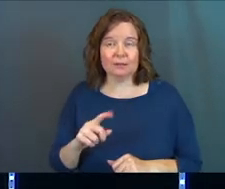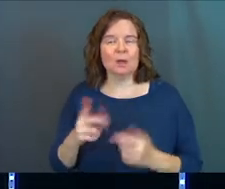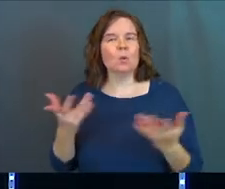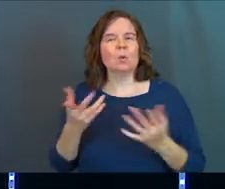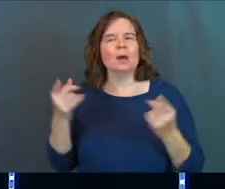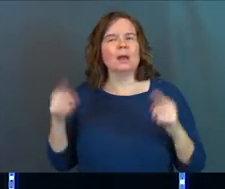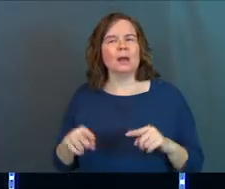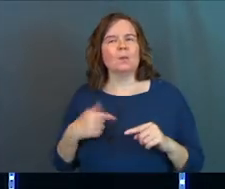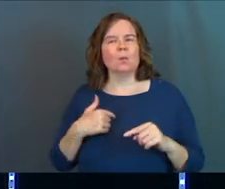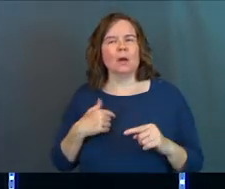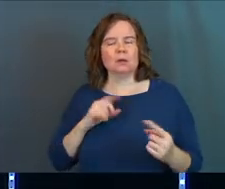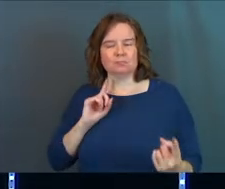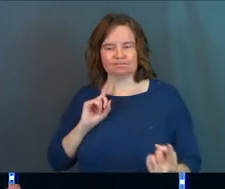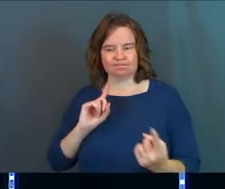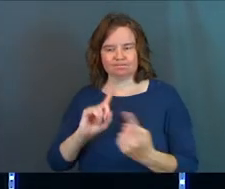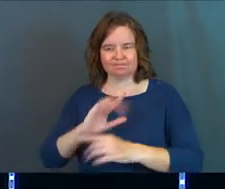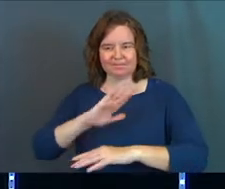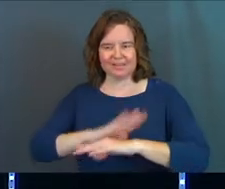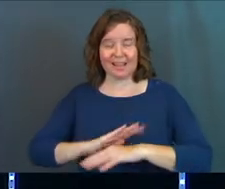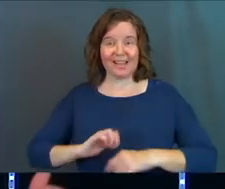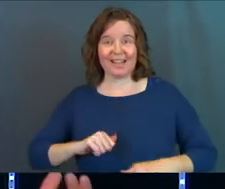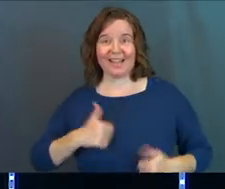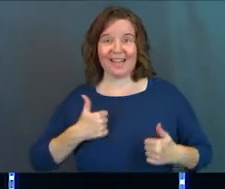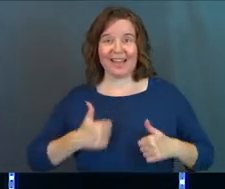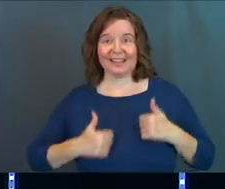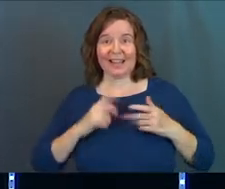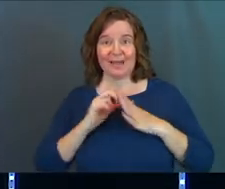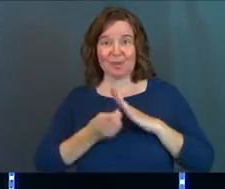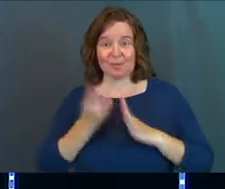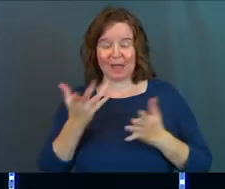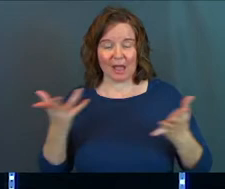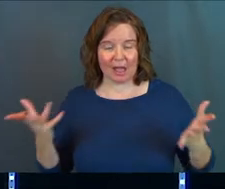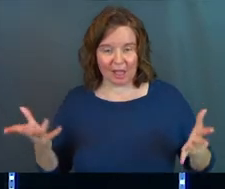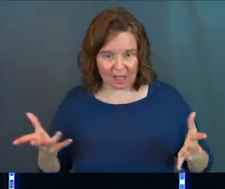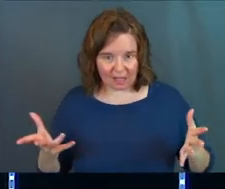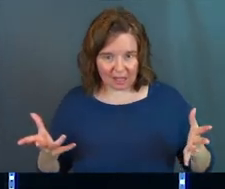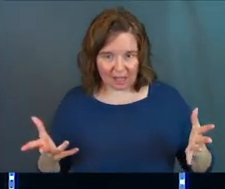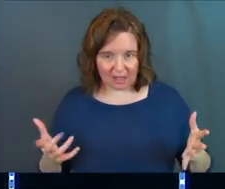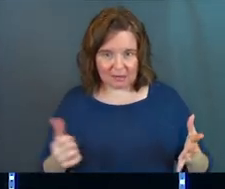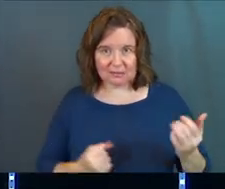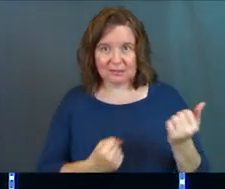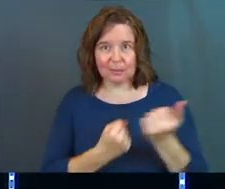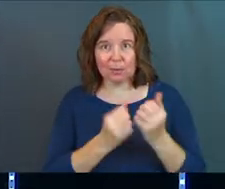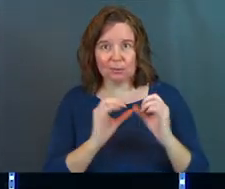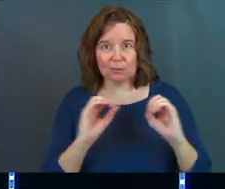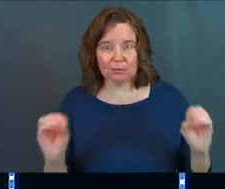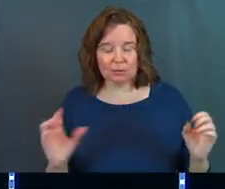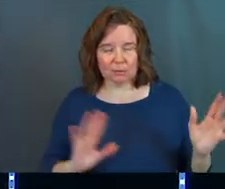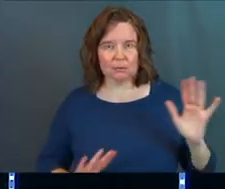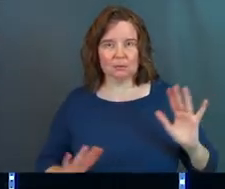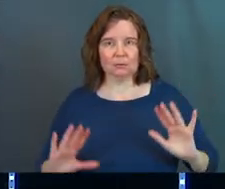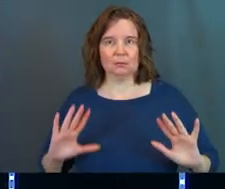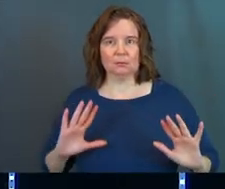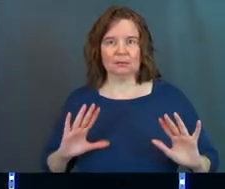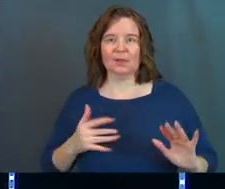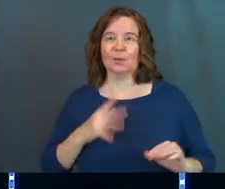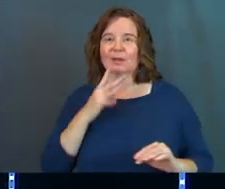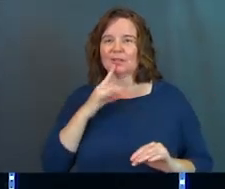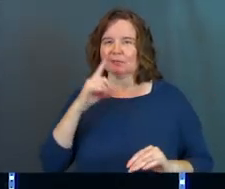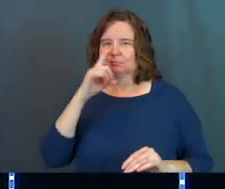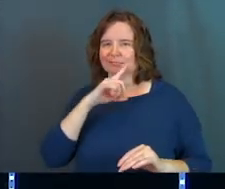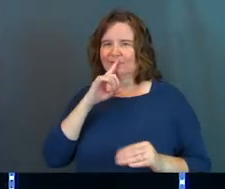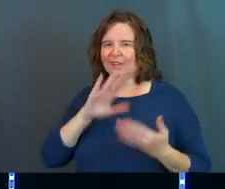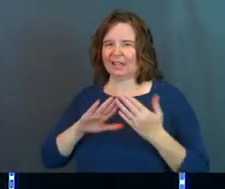and what happens when you walk up to the counter, and the life moment happens, and they're not the community that you thought they were? We're going to talk about